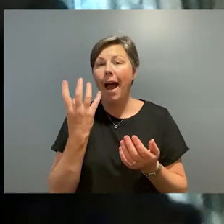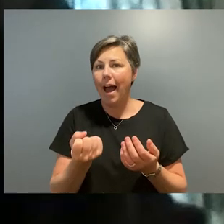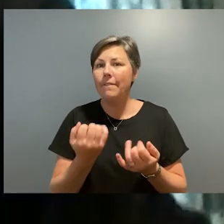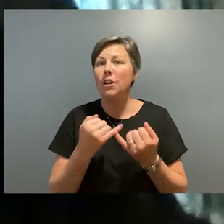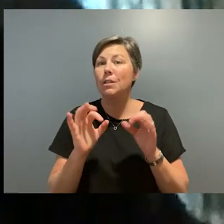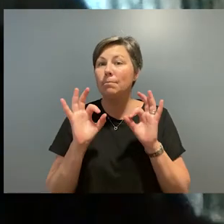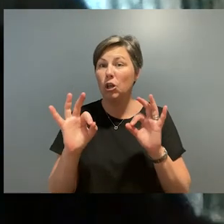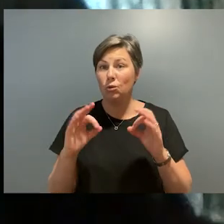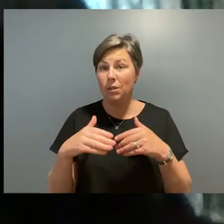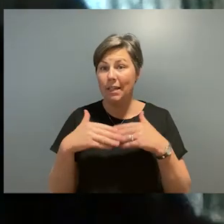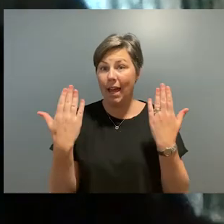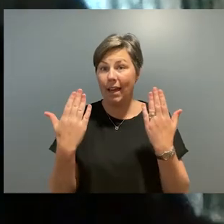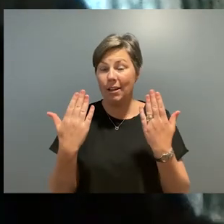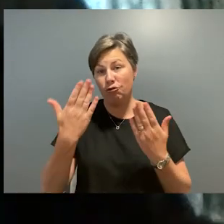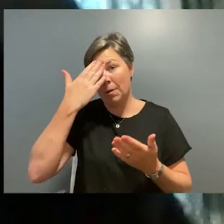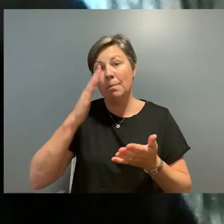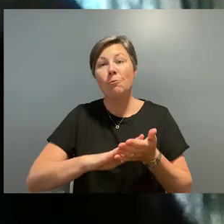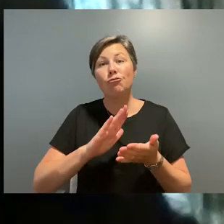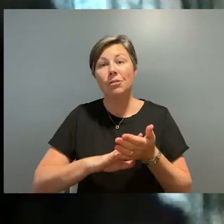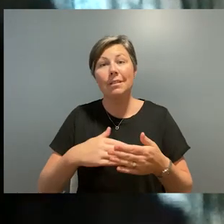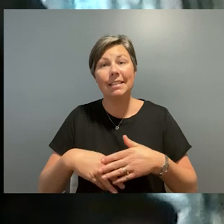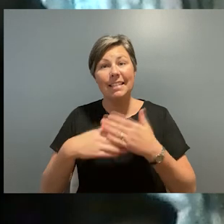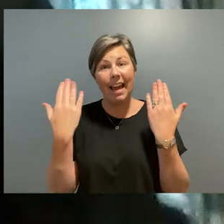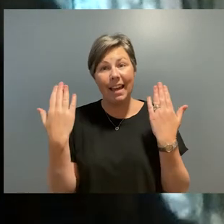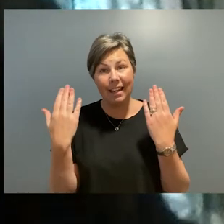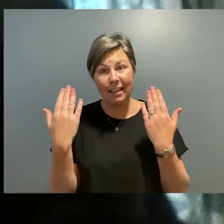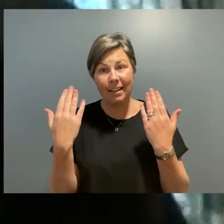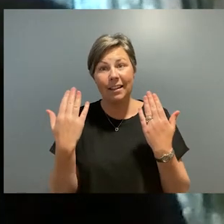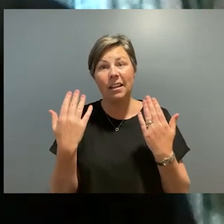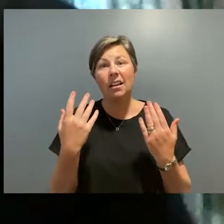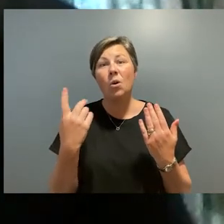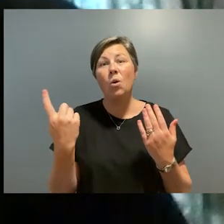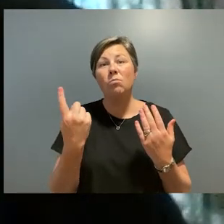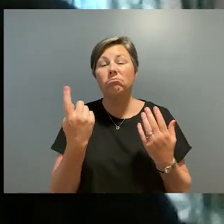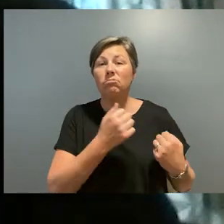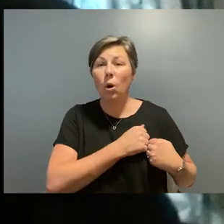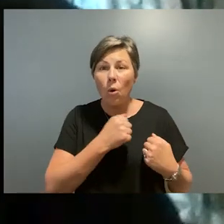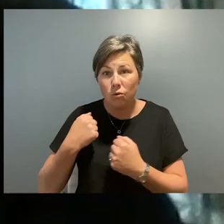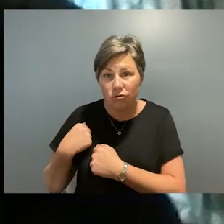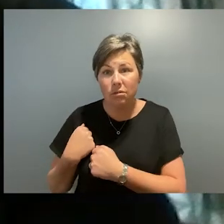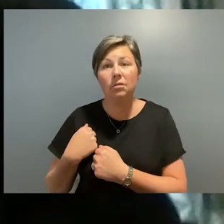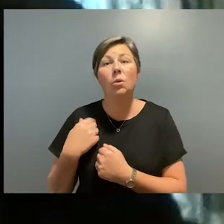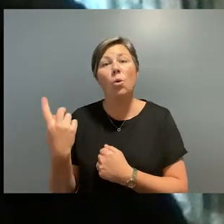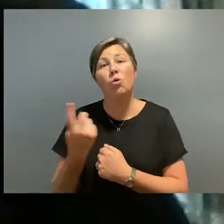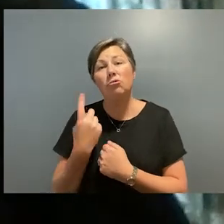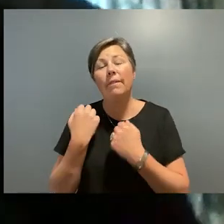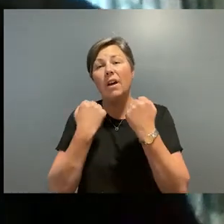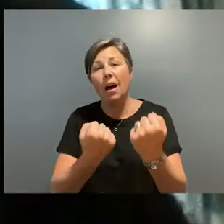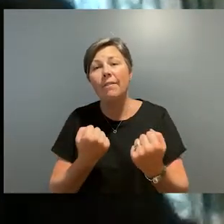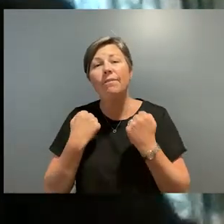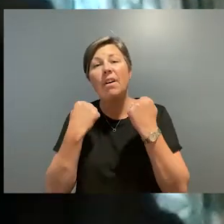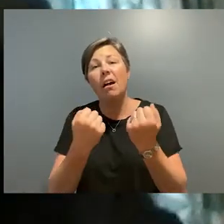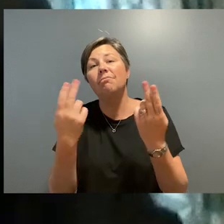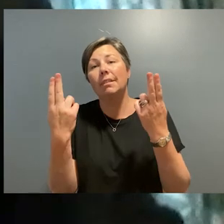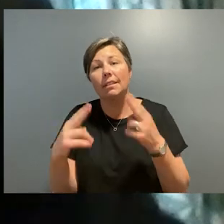a very special day here in Australia, Remembrance Day, remembering all the fallen warriors of Australia who fought for their rights here in Australia.